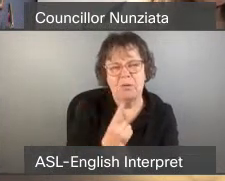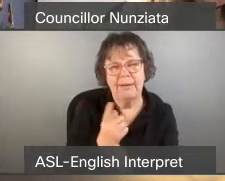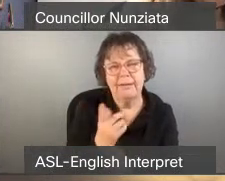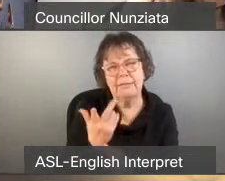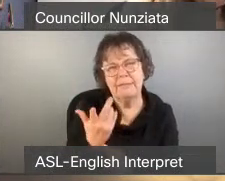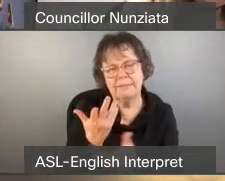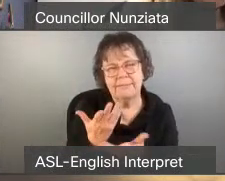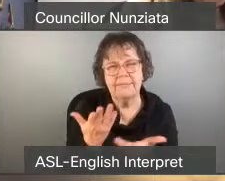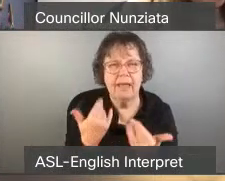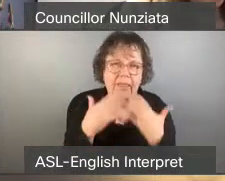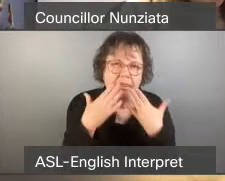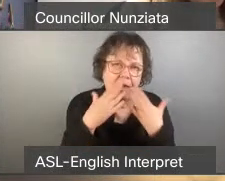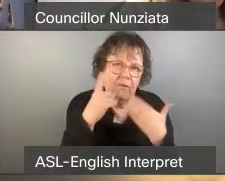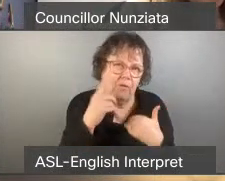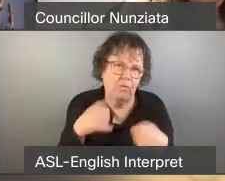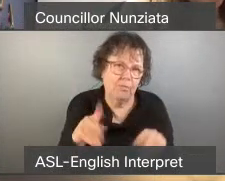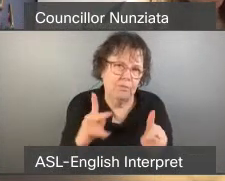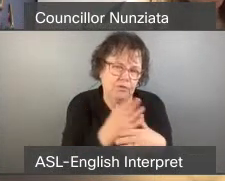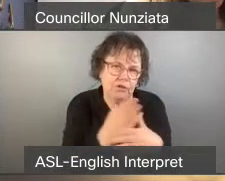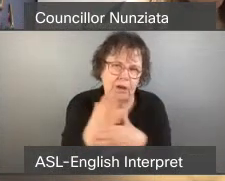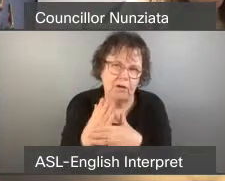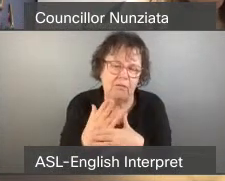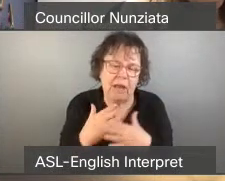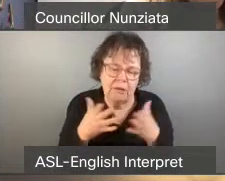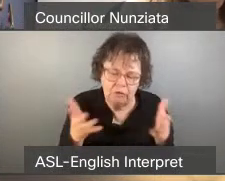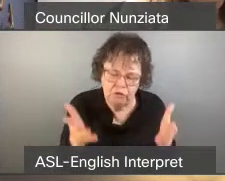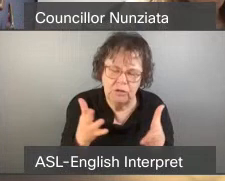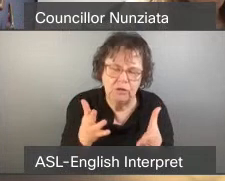share, and I please urge you to defund the police.